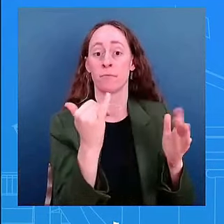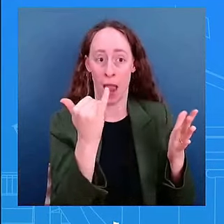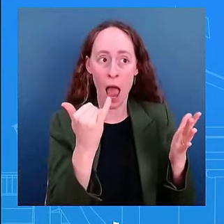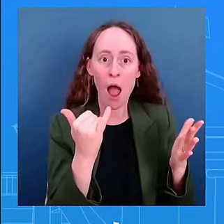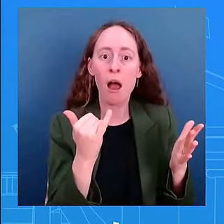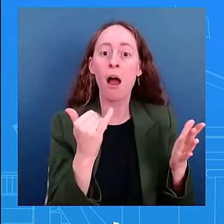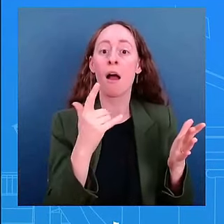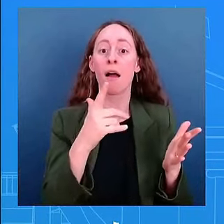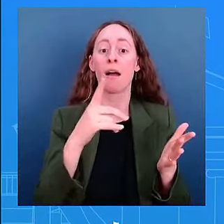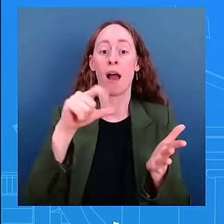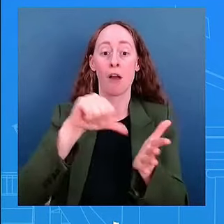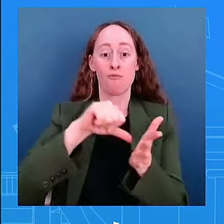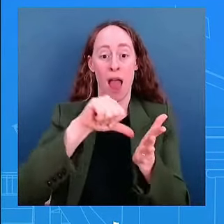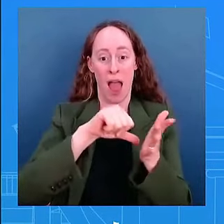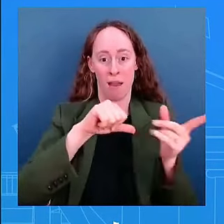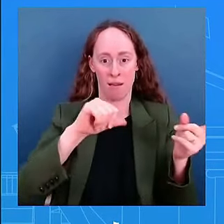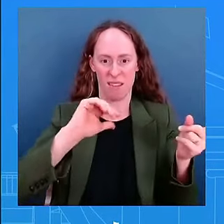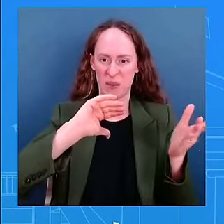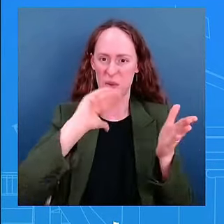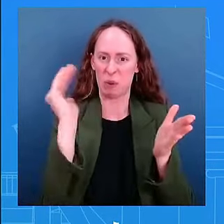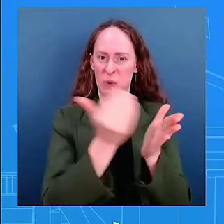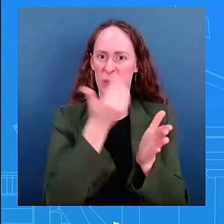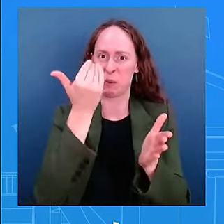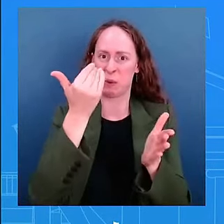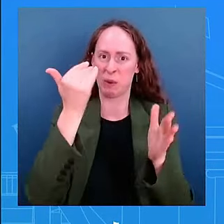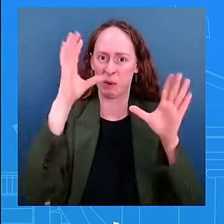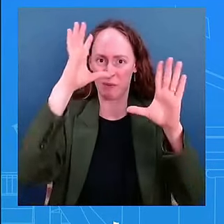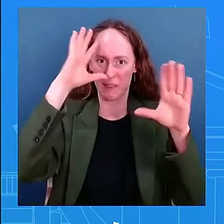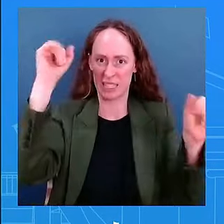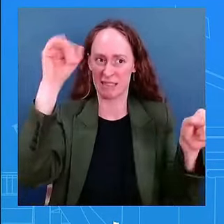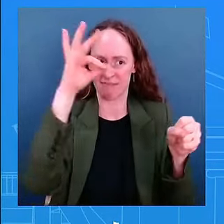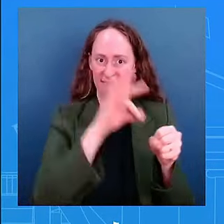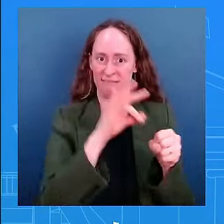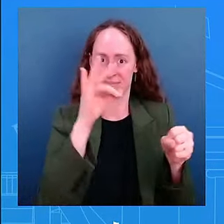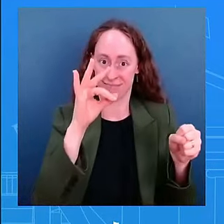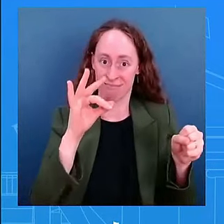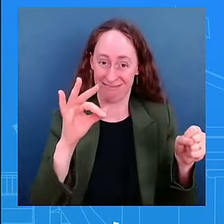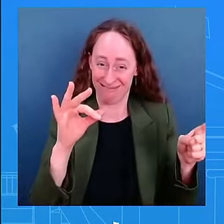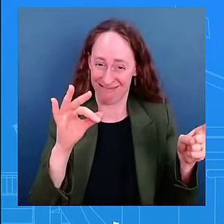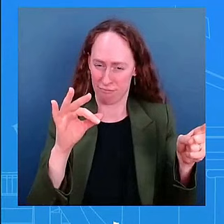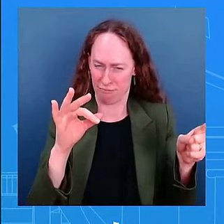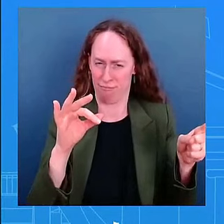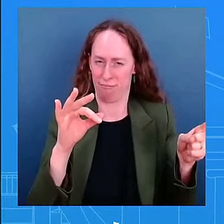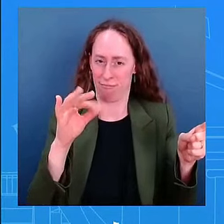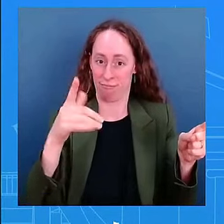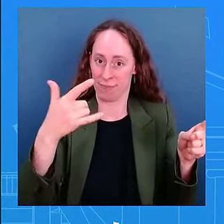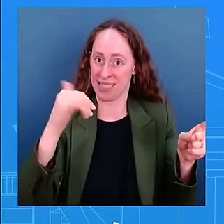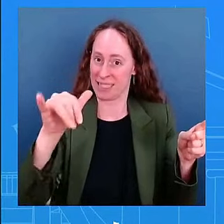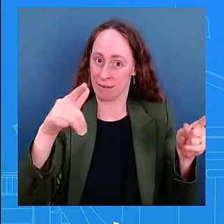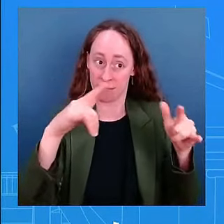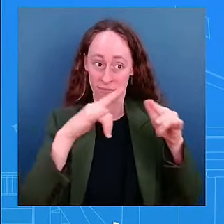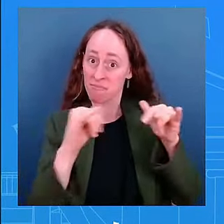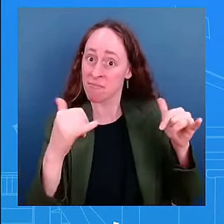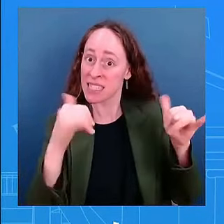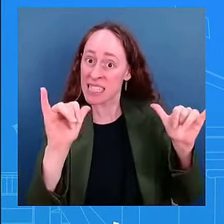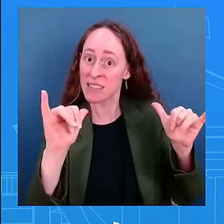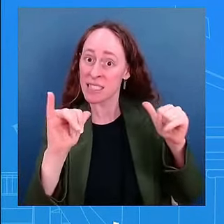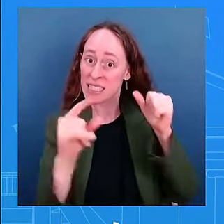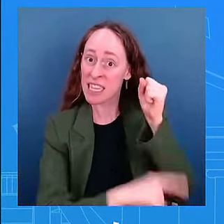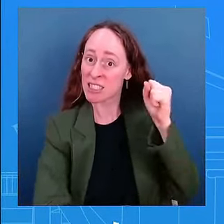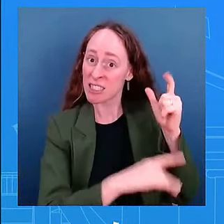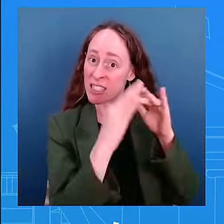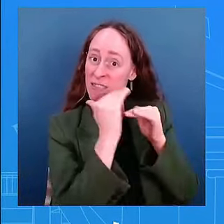this is something that the department of treasury uh did they announced new sanctions as you just said targeting five individuals and seven entities based in iran the